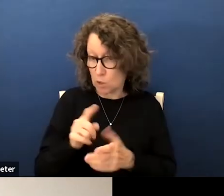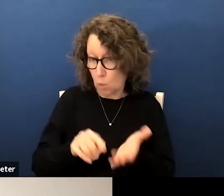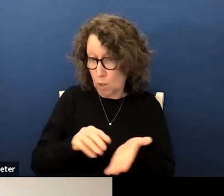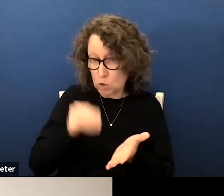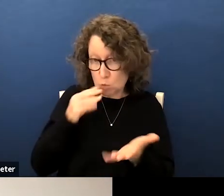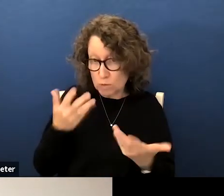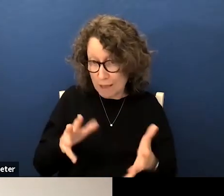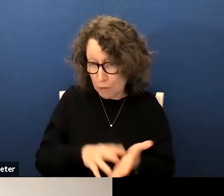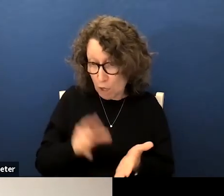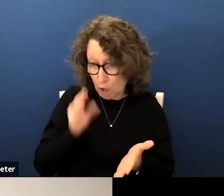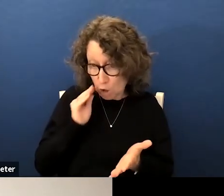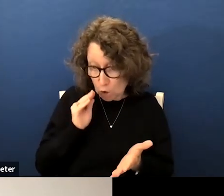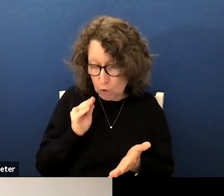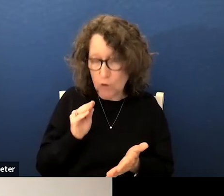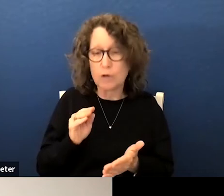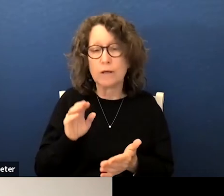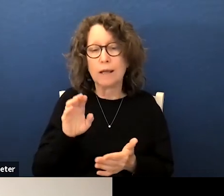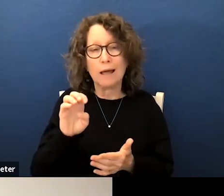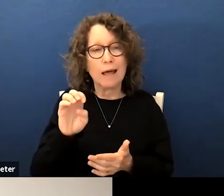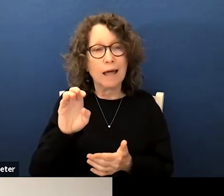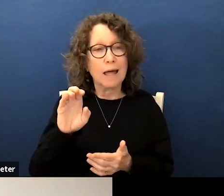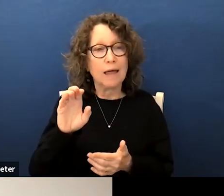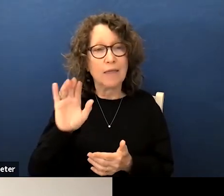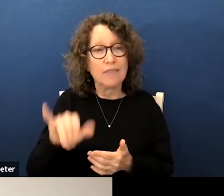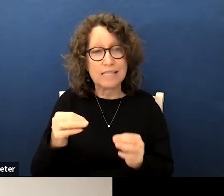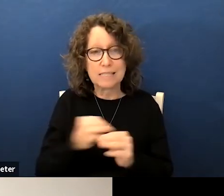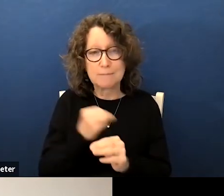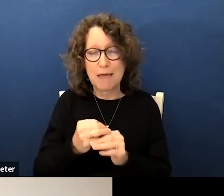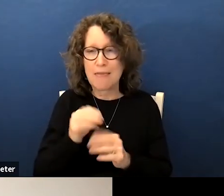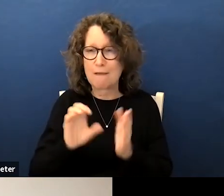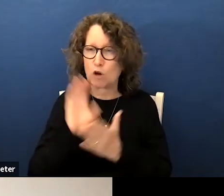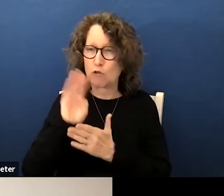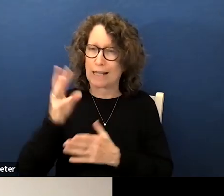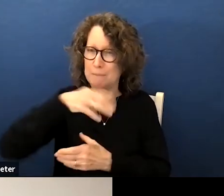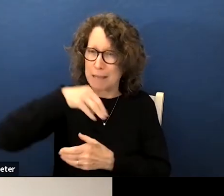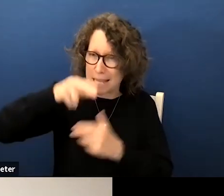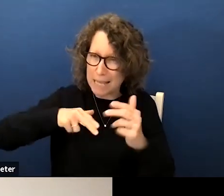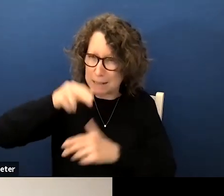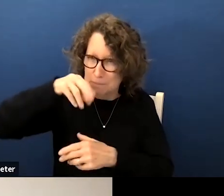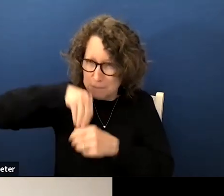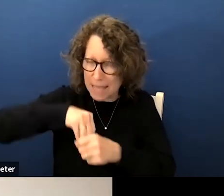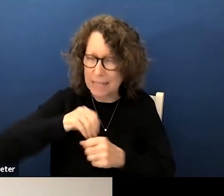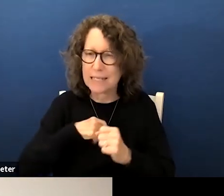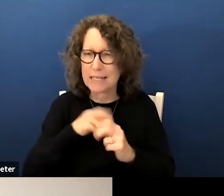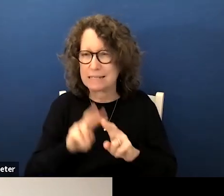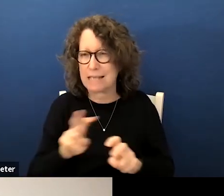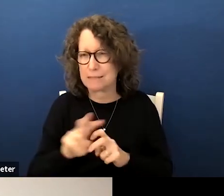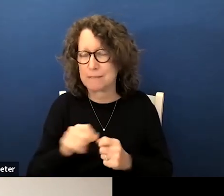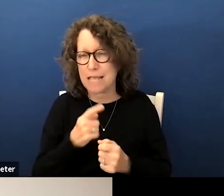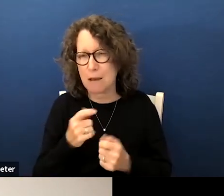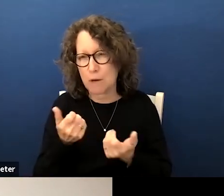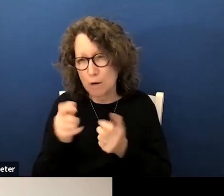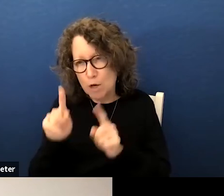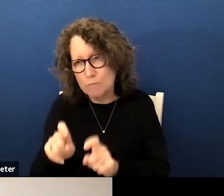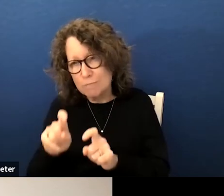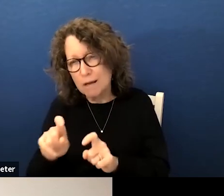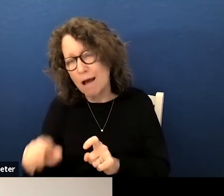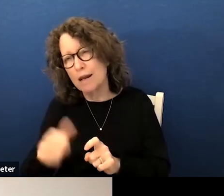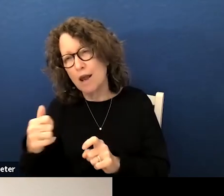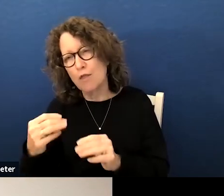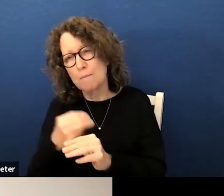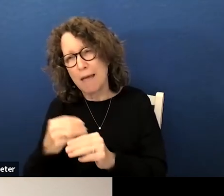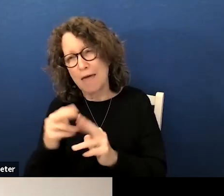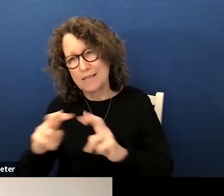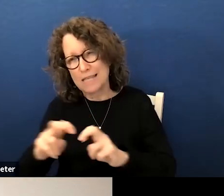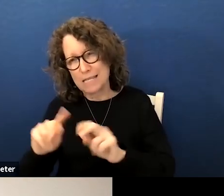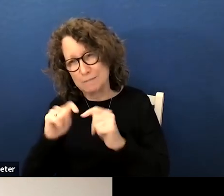learned illustrative math has curriculum embedded assessments and we are piling through a secondary math assessment team it's a